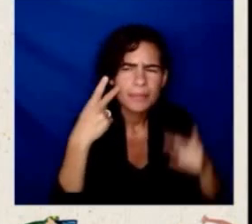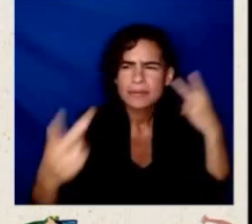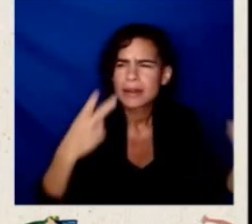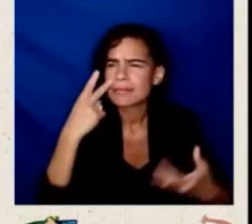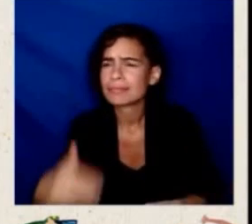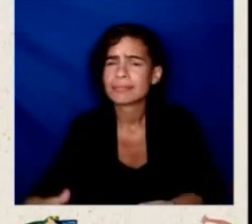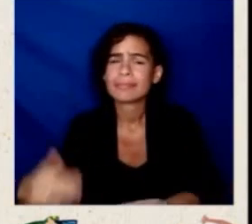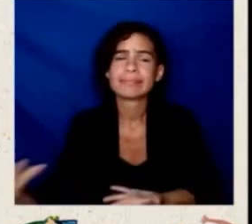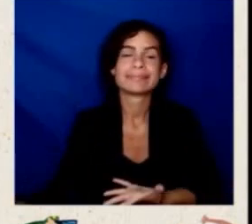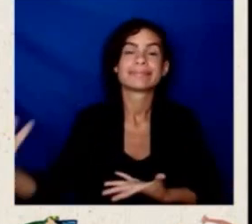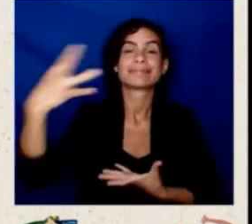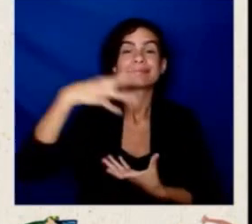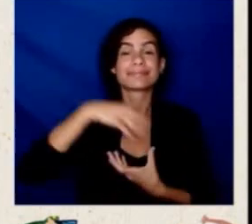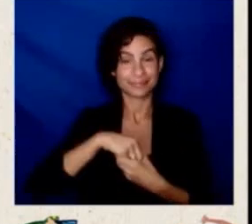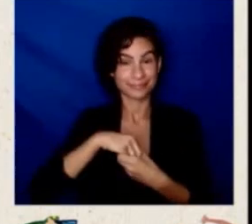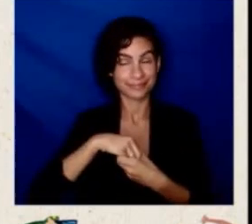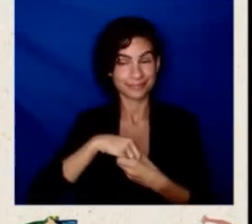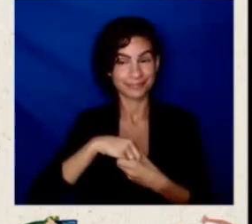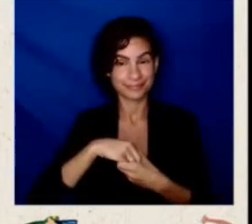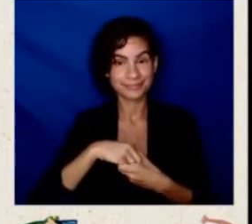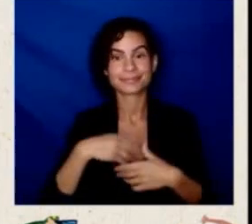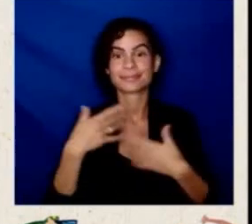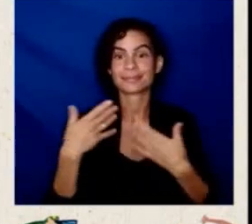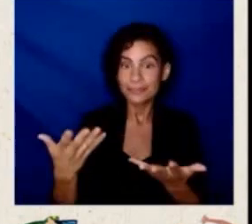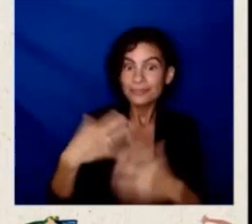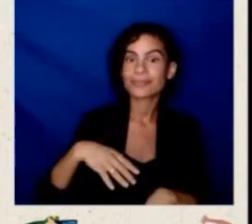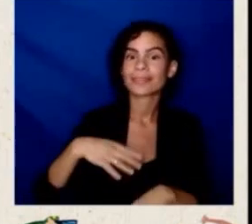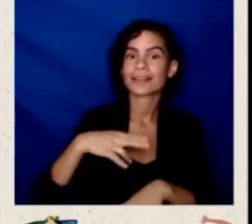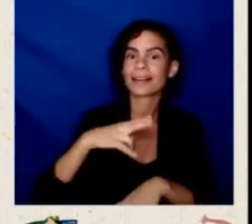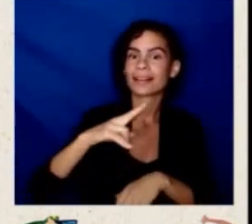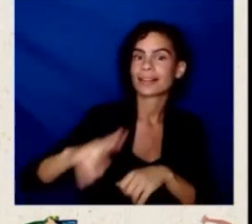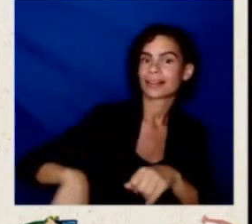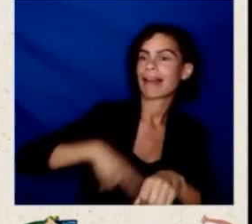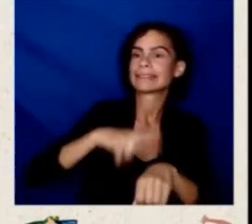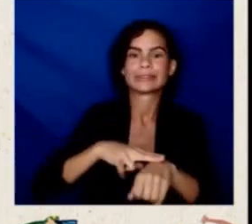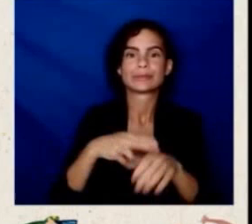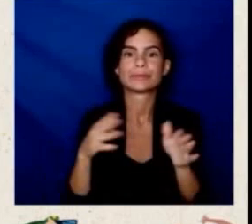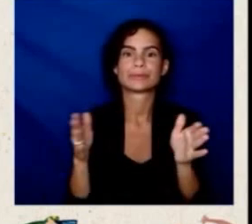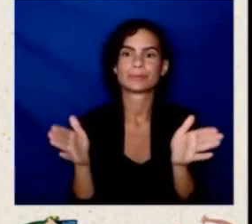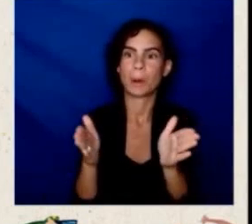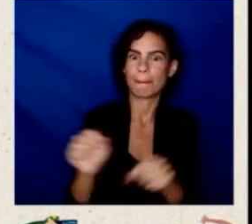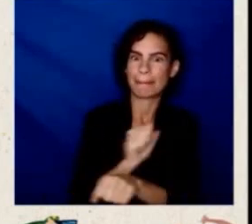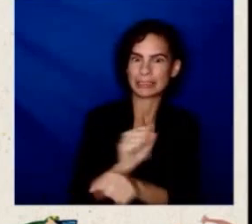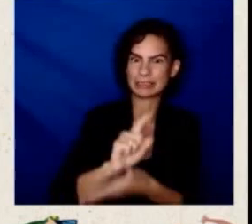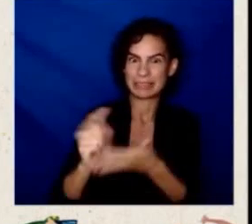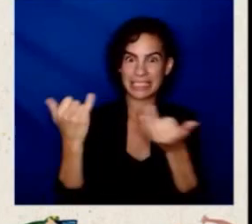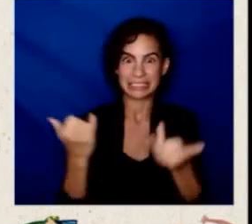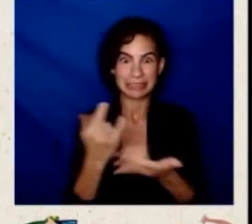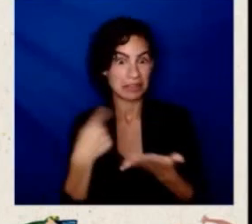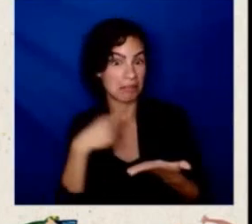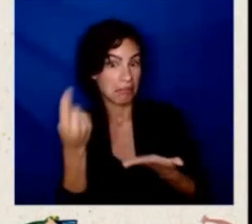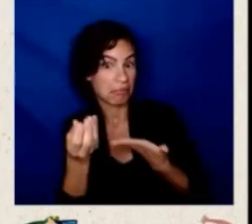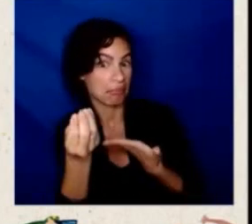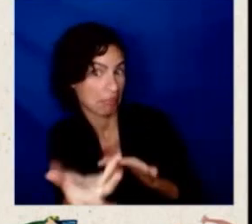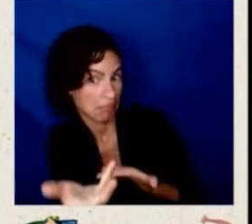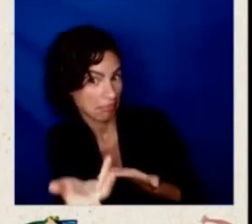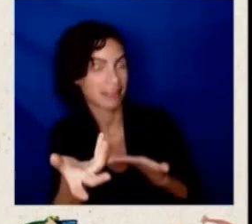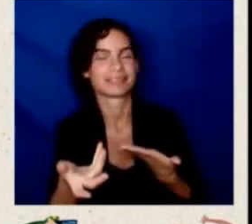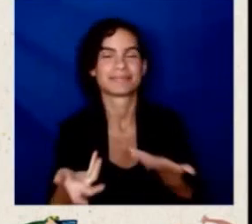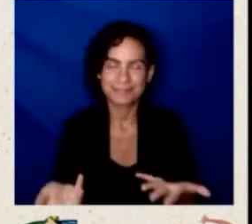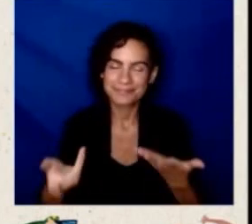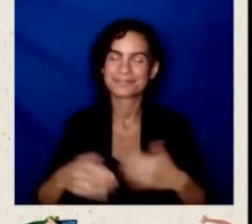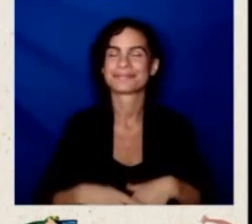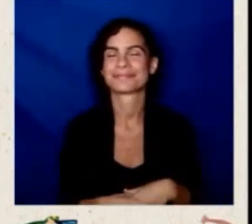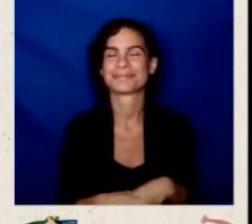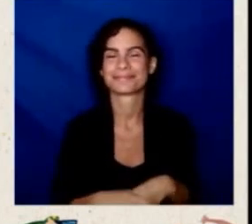also by the way National Small Business Week, you know, really it's a time to reflect on that. And, you know, my father, I like to say, went to